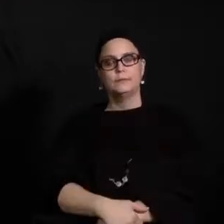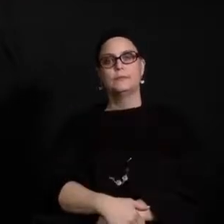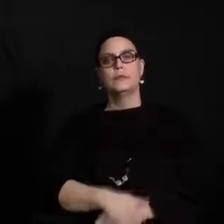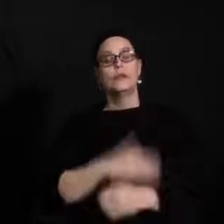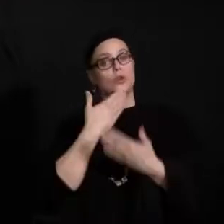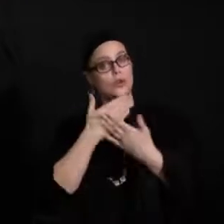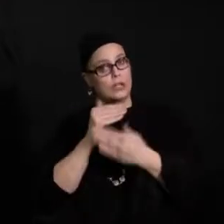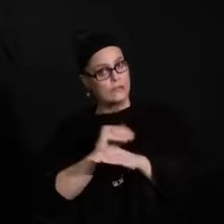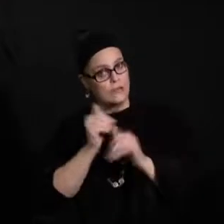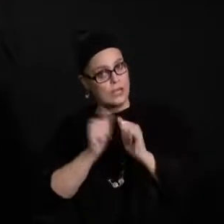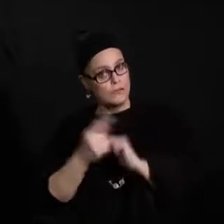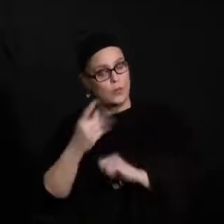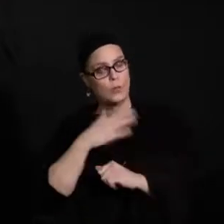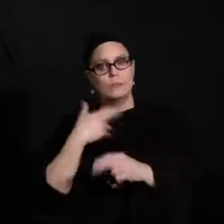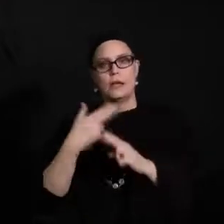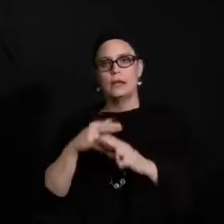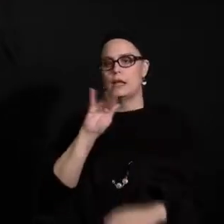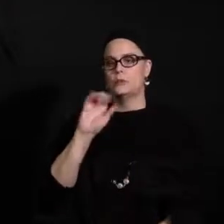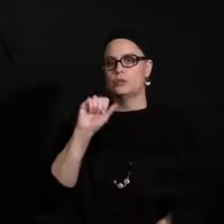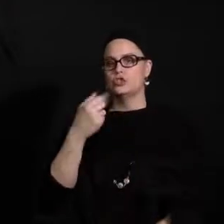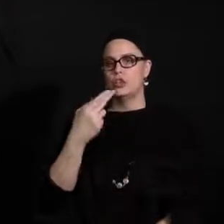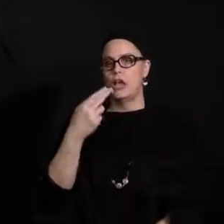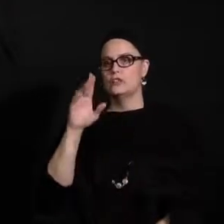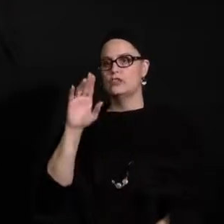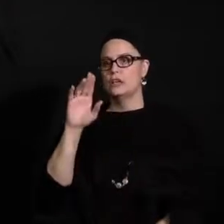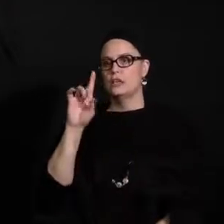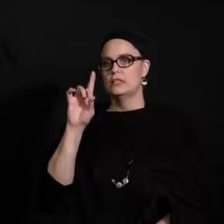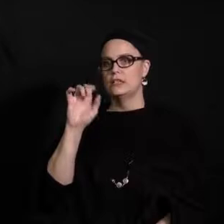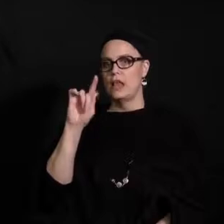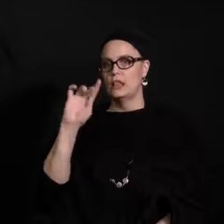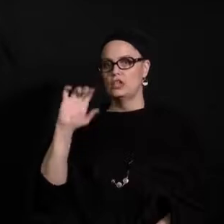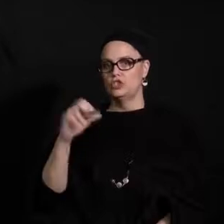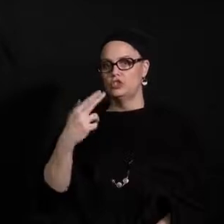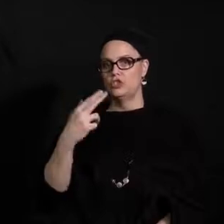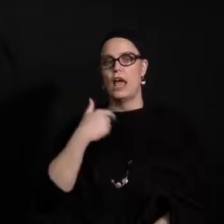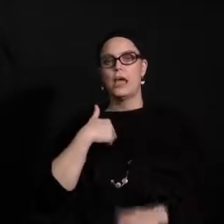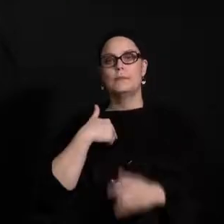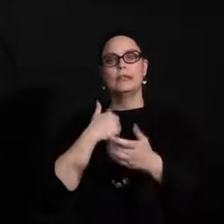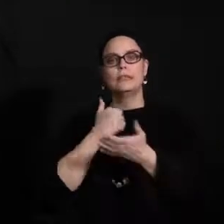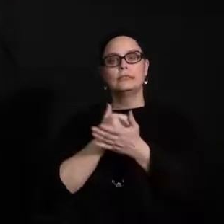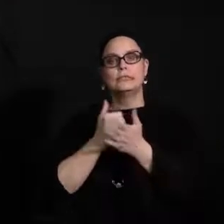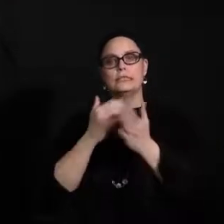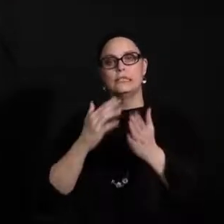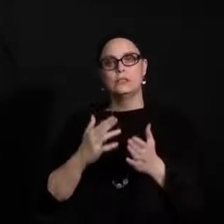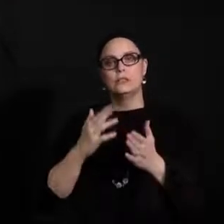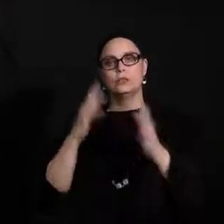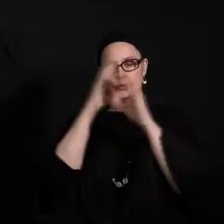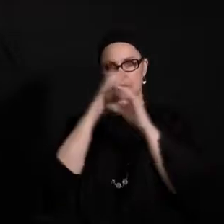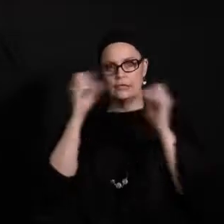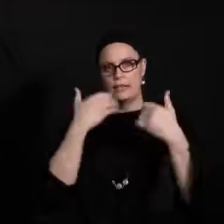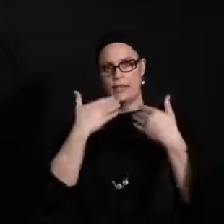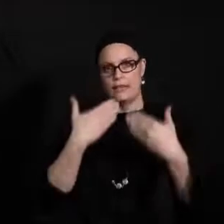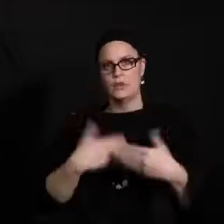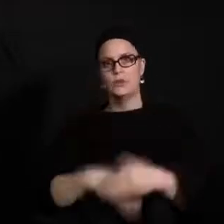Good evening, everybody. My name is Josh Delich, and I'm one of the Assistant Superintendents, and thank you.